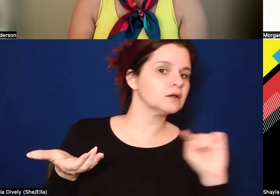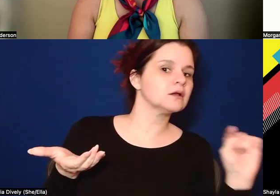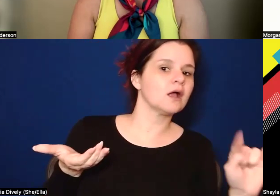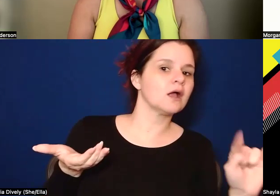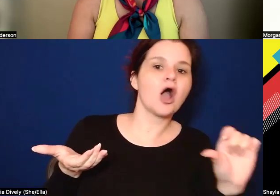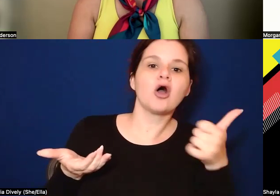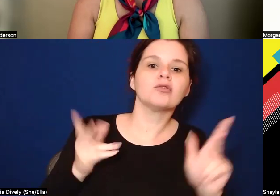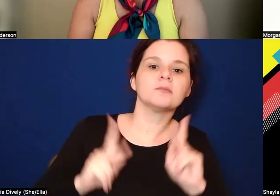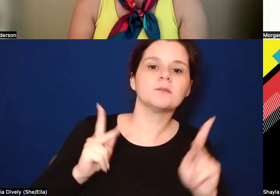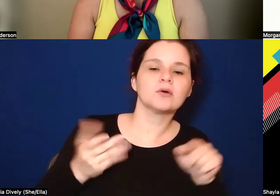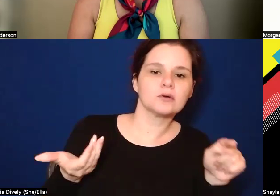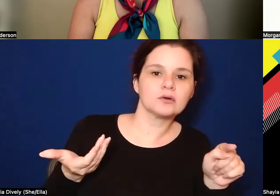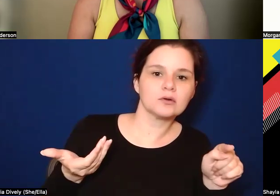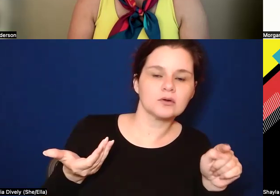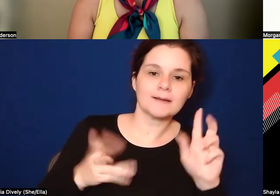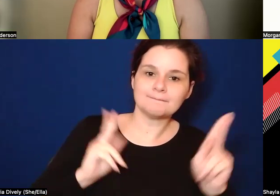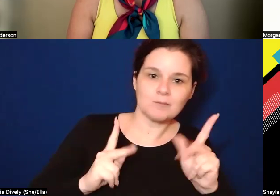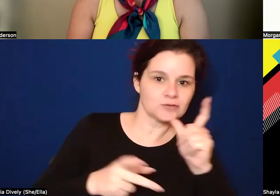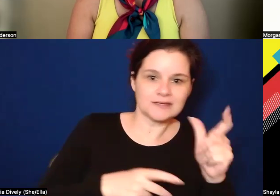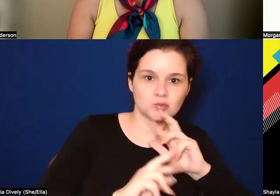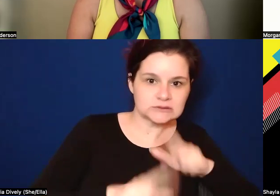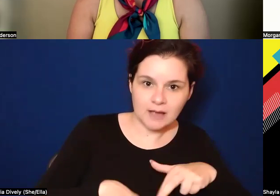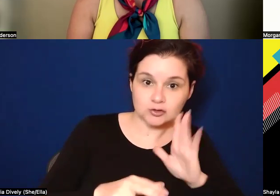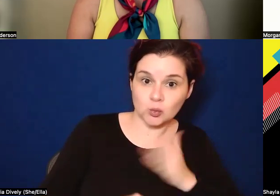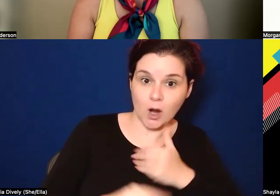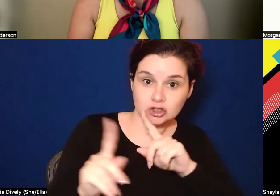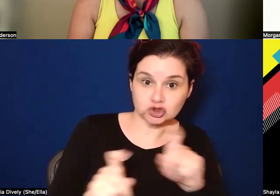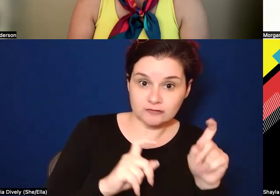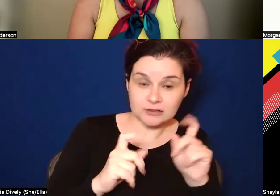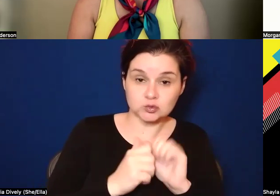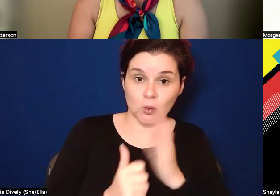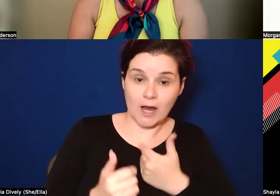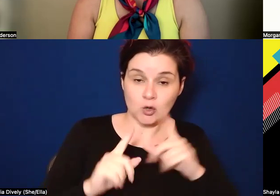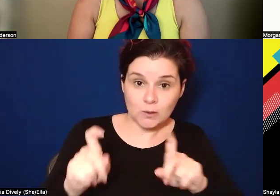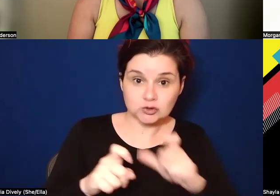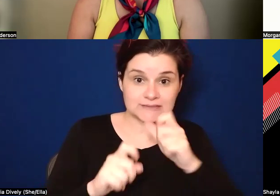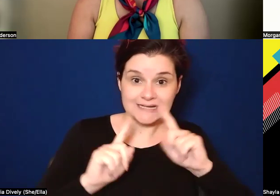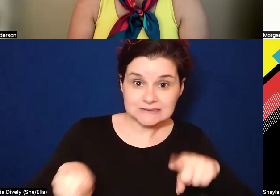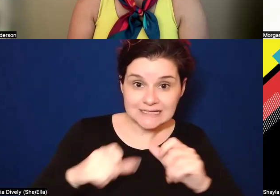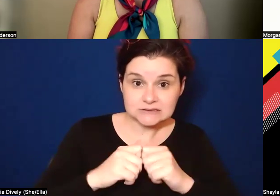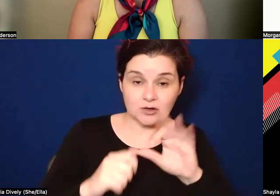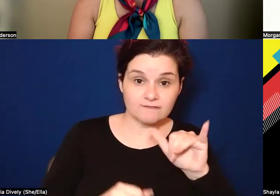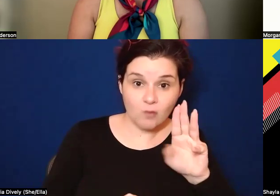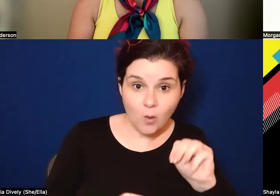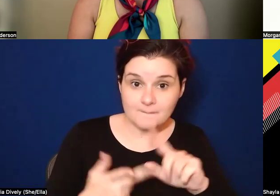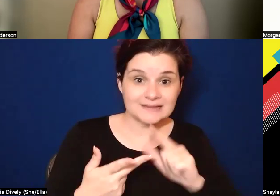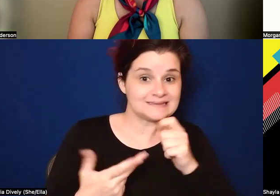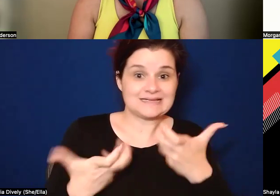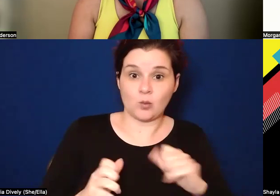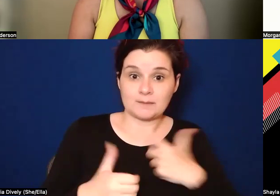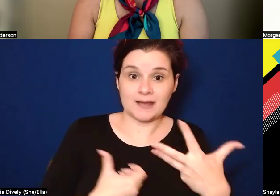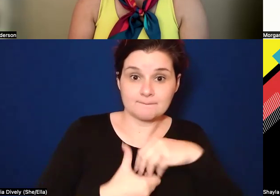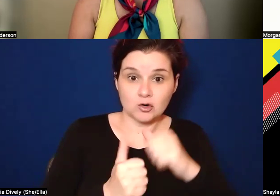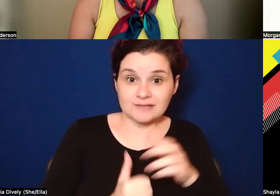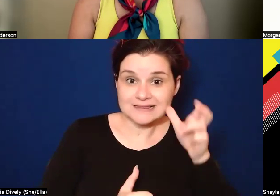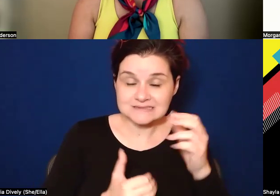people? What about the people that didn't respond to our survey, to our questionnaire, who didn't attend our forums, who didn't want to be part of the